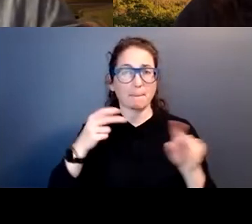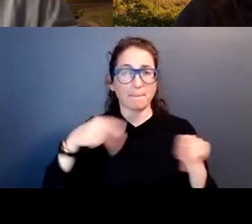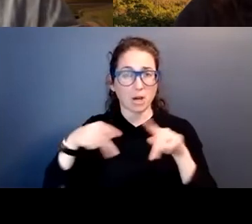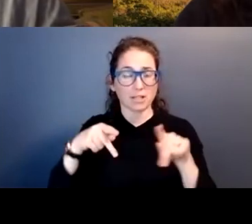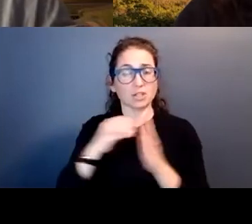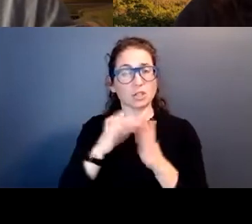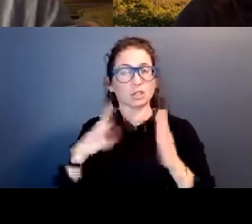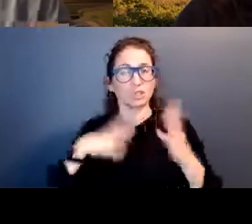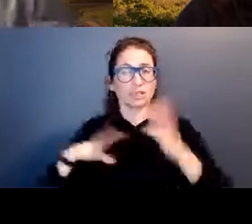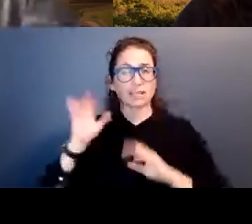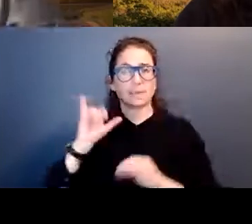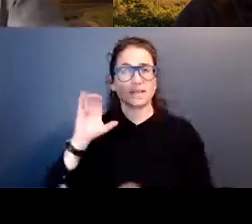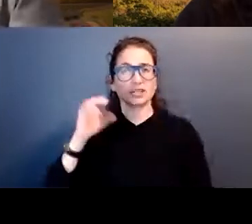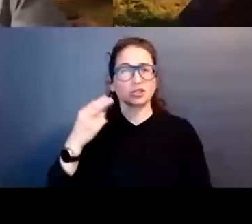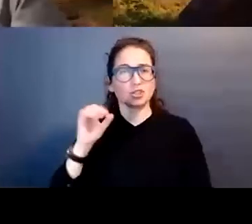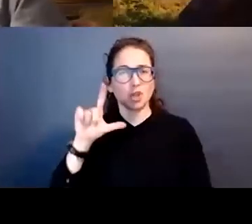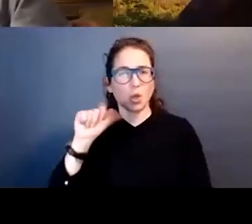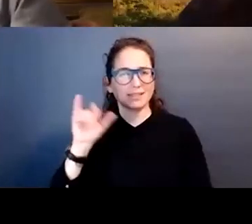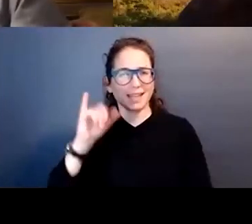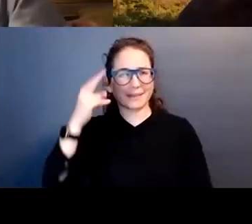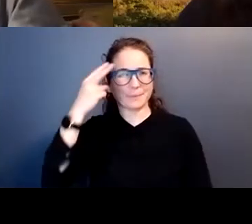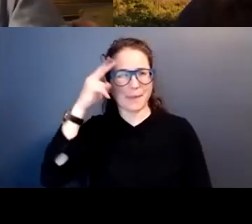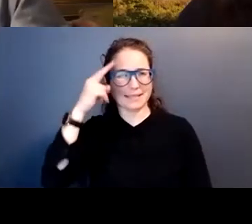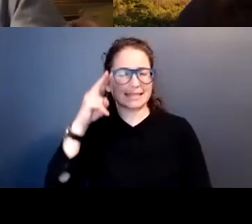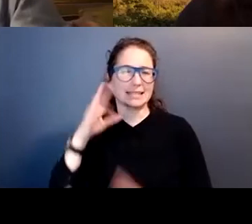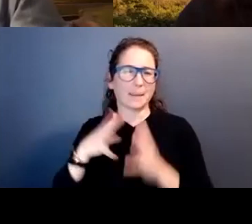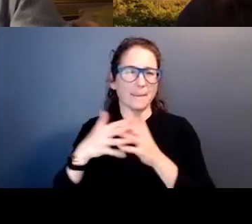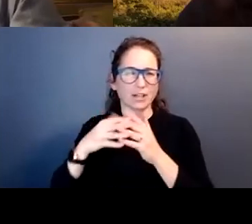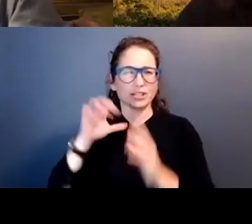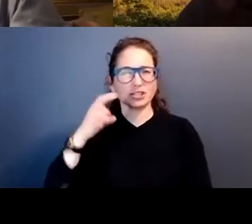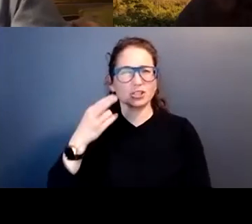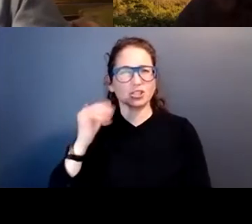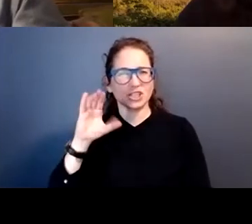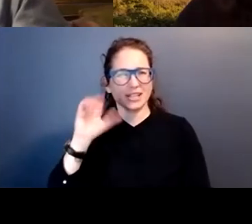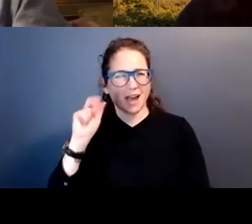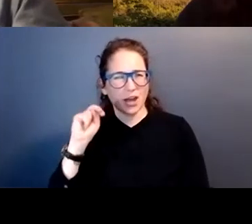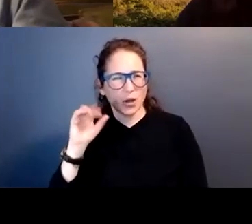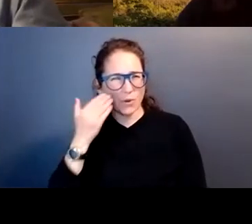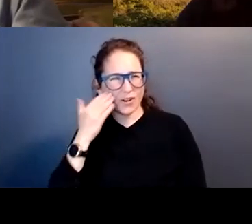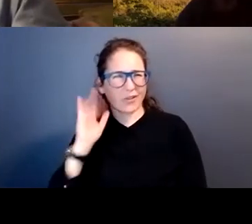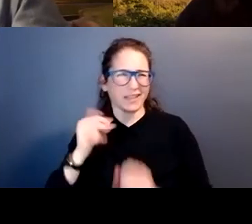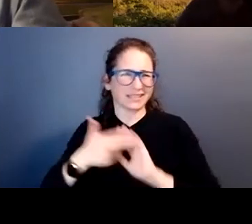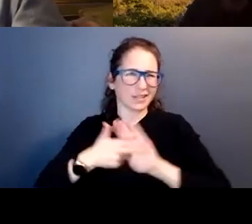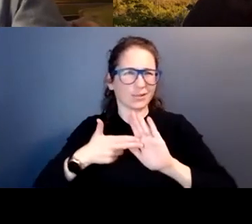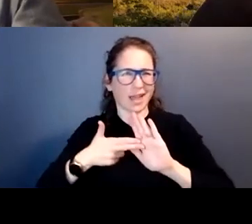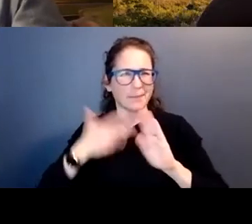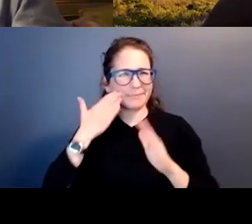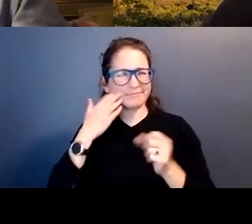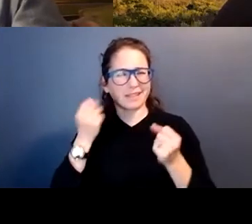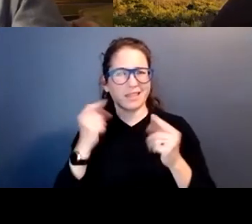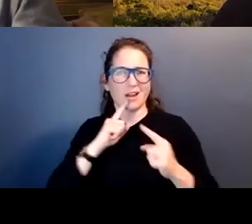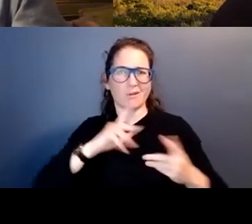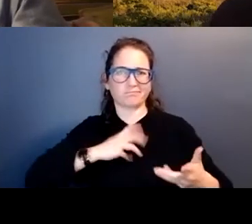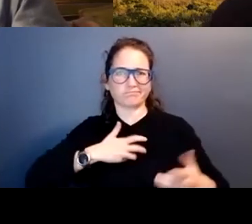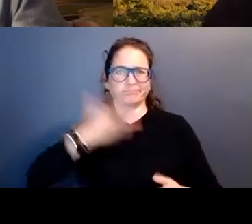dressed up like Cholas, like Mexican American Chicano, right. With that whole, like a stereotype. And there was all of this outrage.